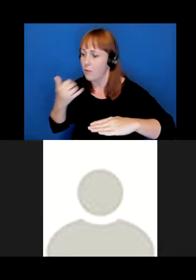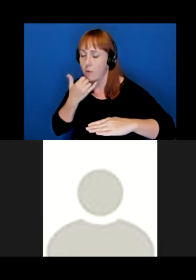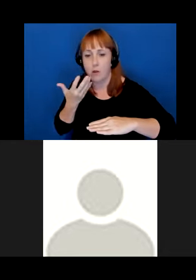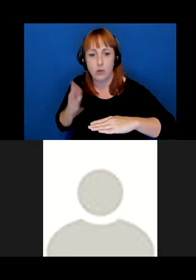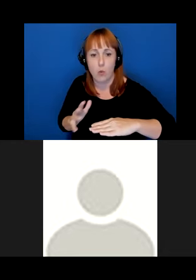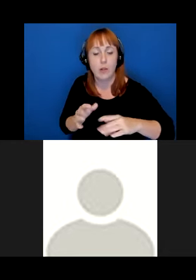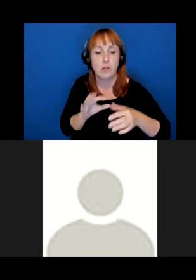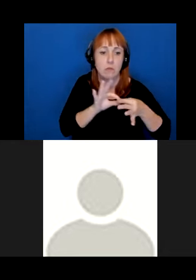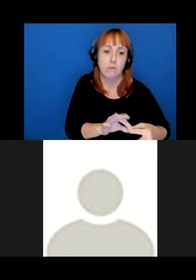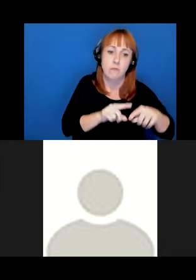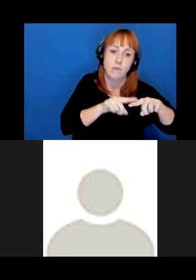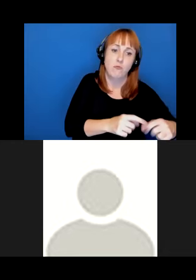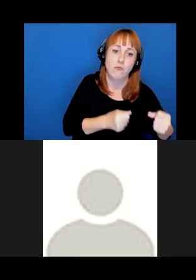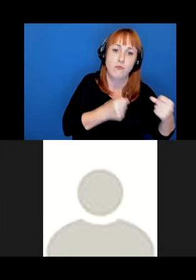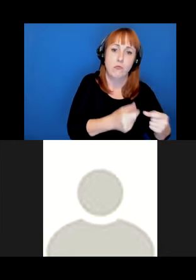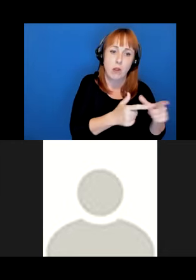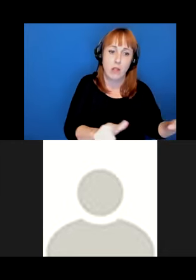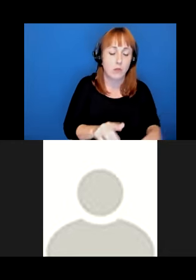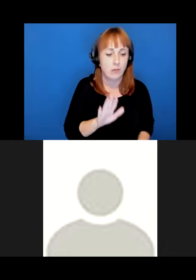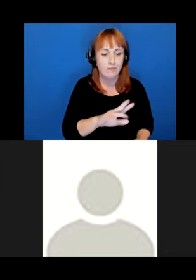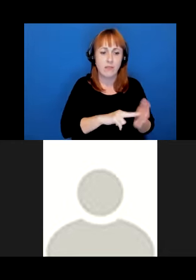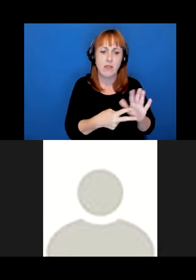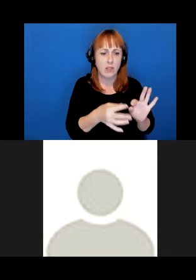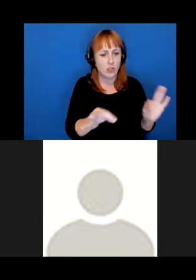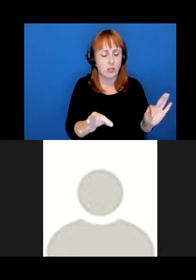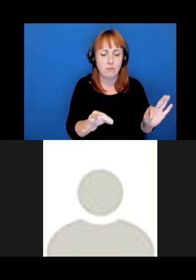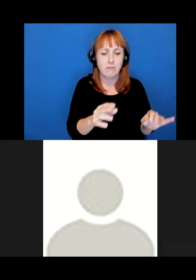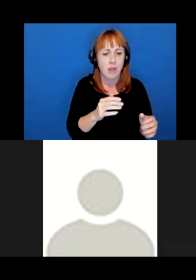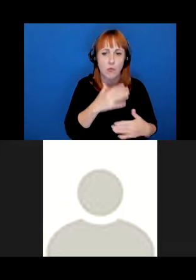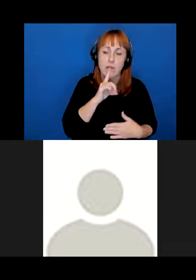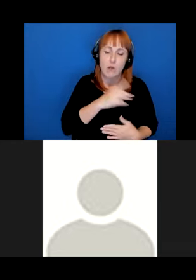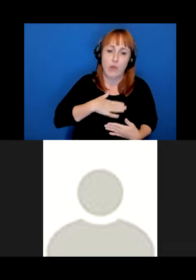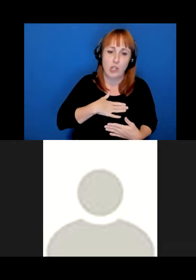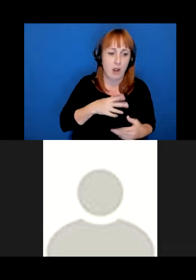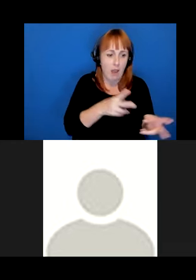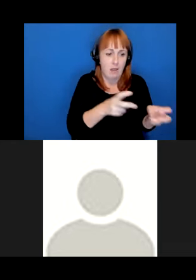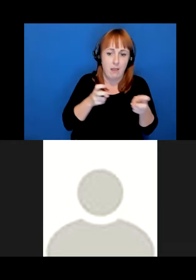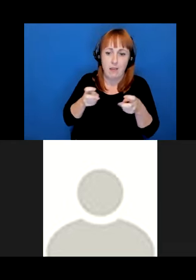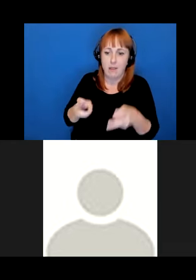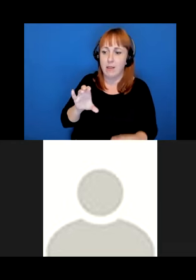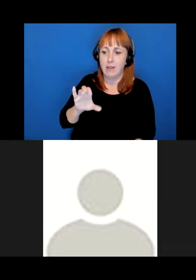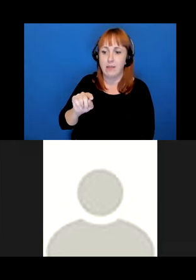I appreciate this definition very much and often cited so some of you have seen it or heard it before.